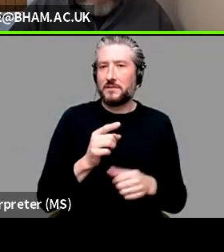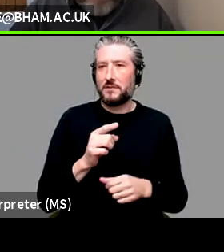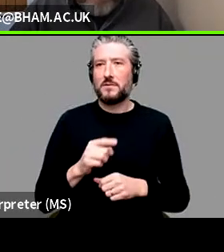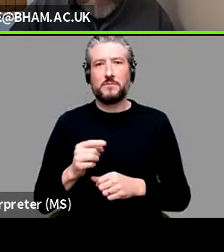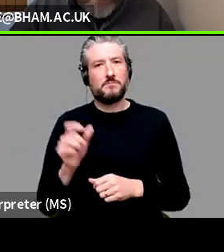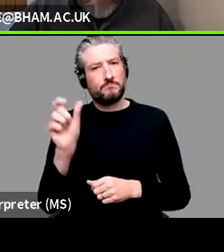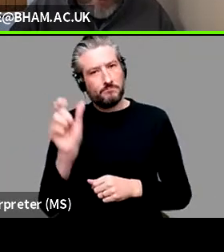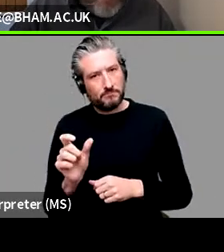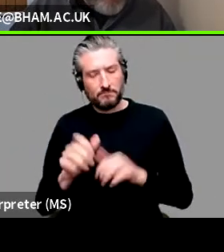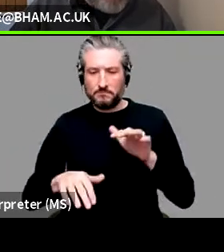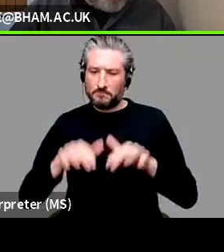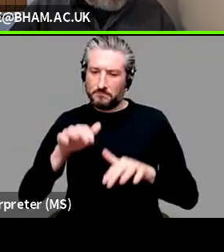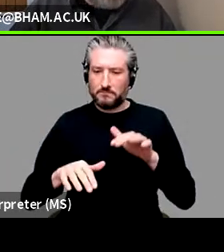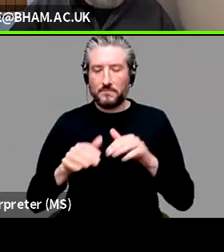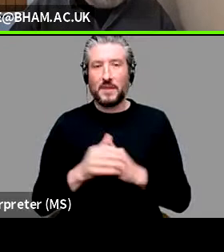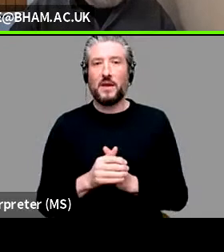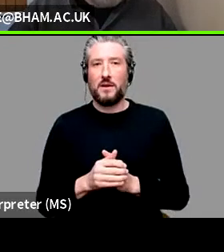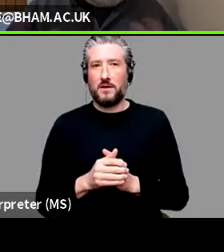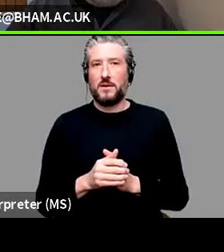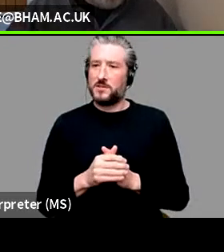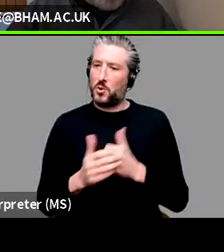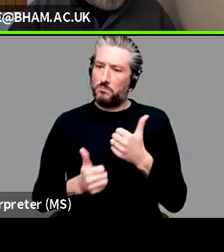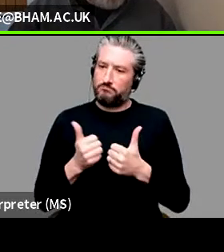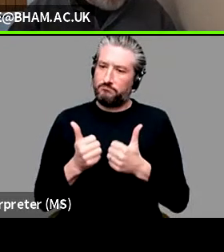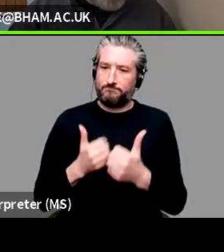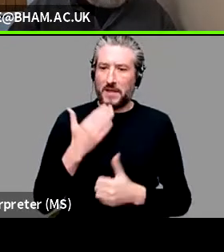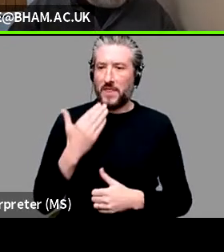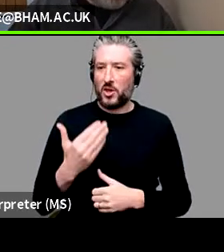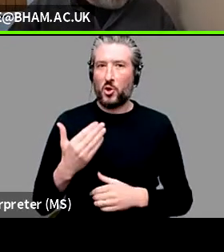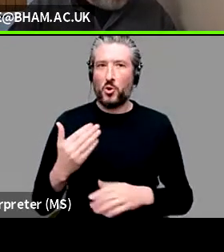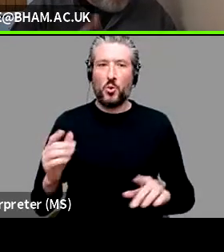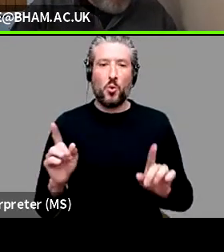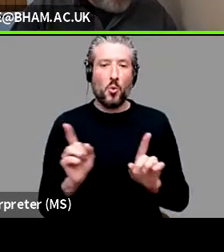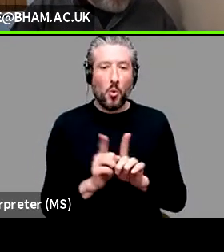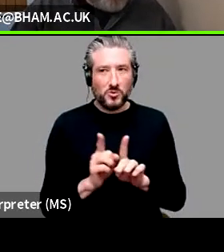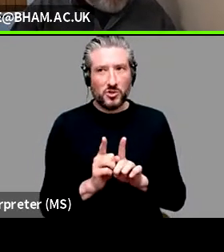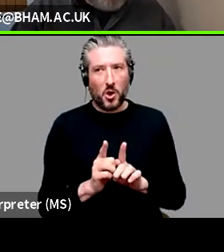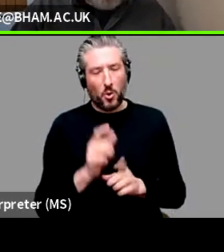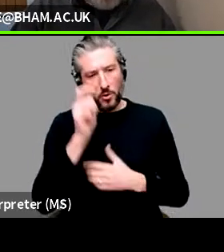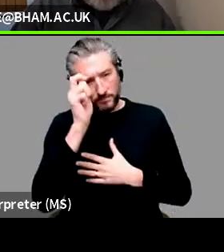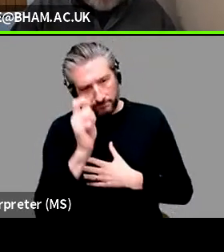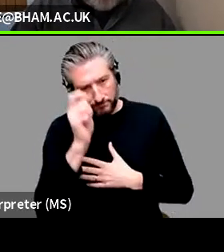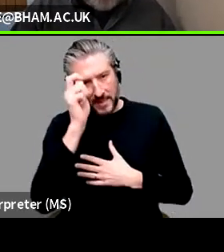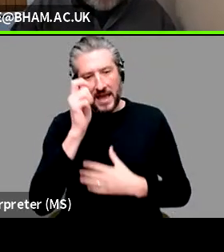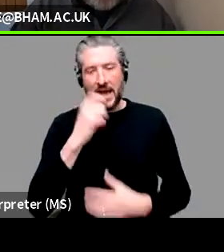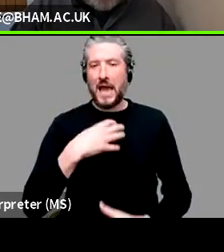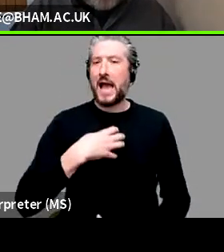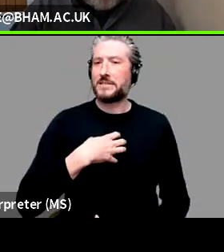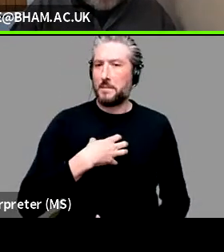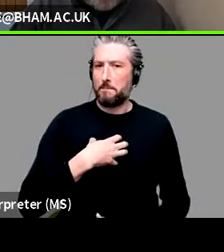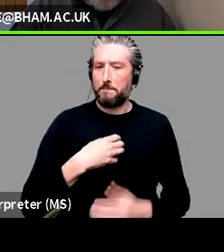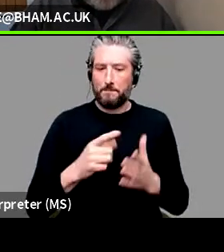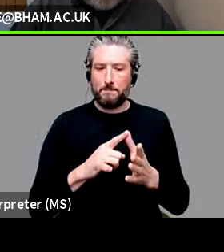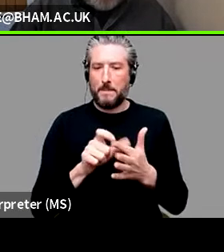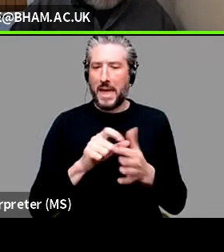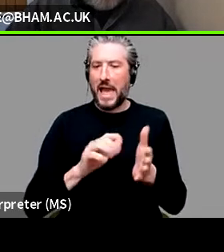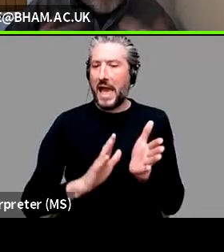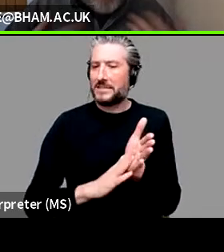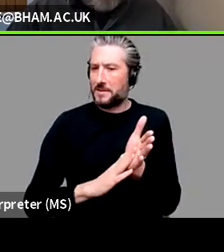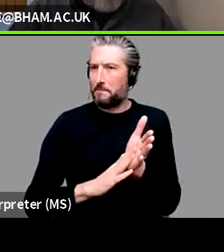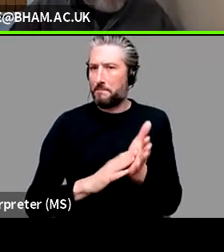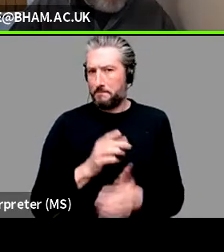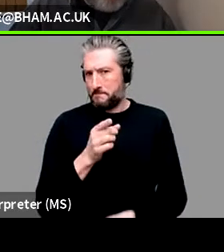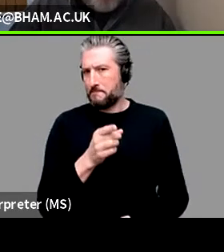some credit here to to to Adam Shembry, one of our internal panelists. He is